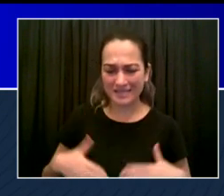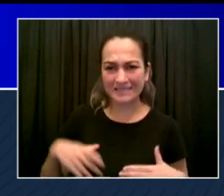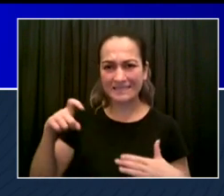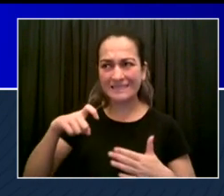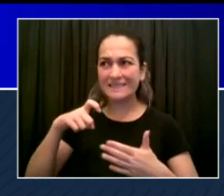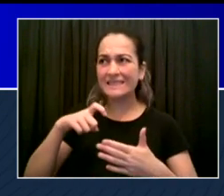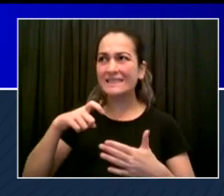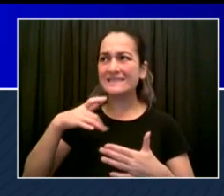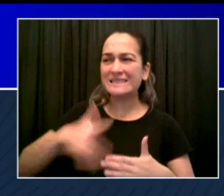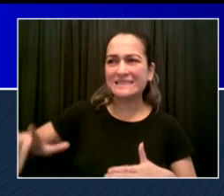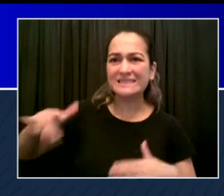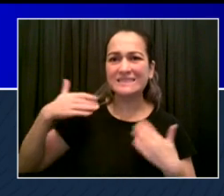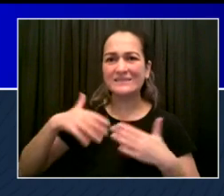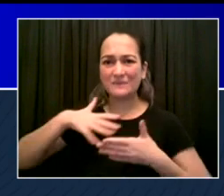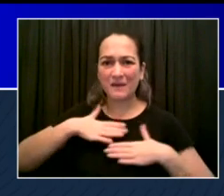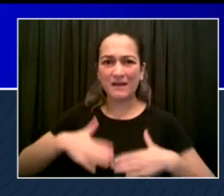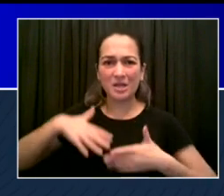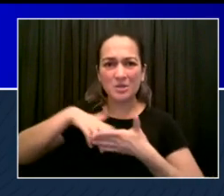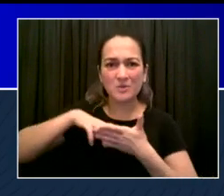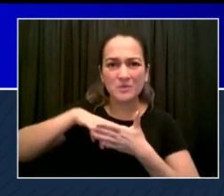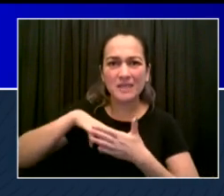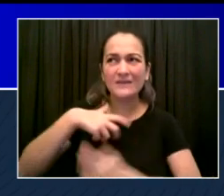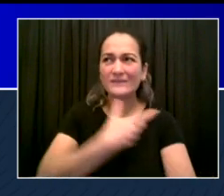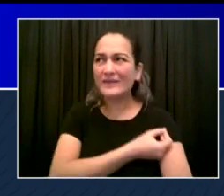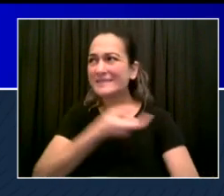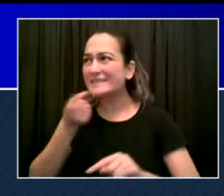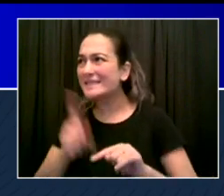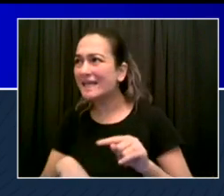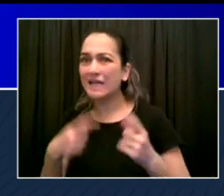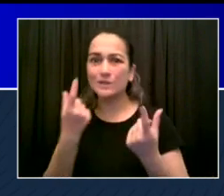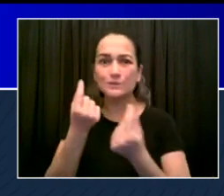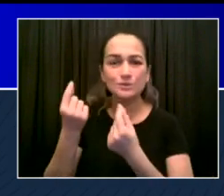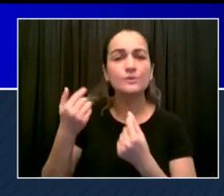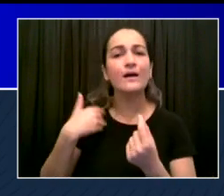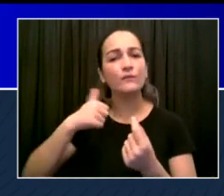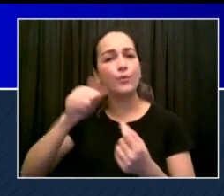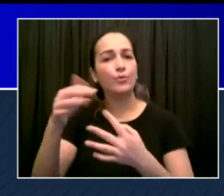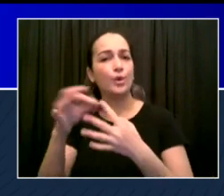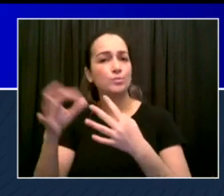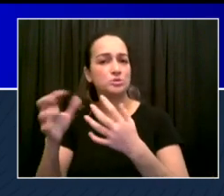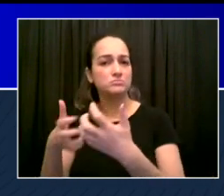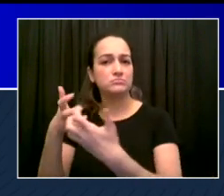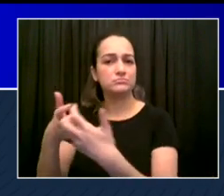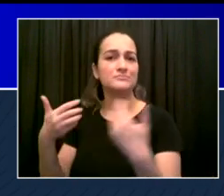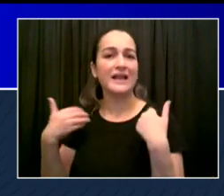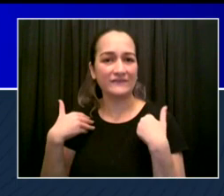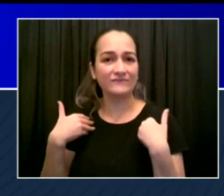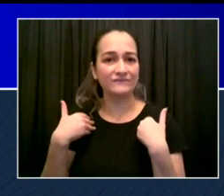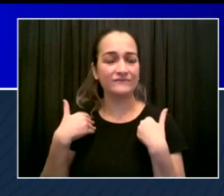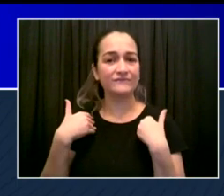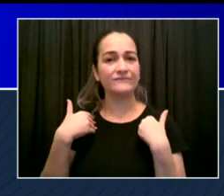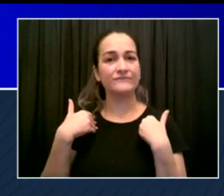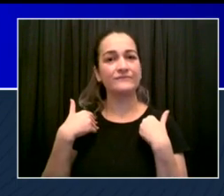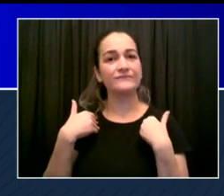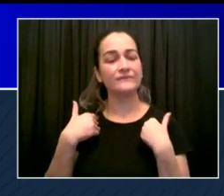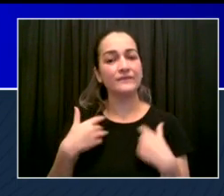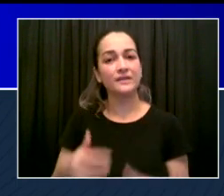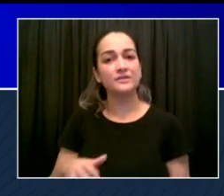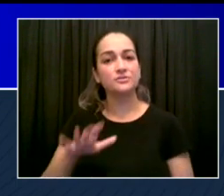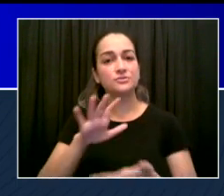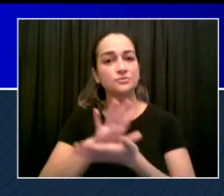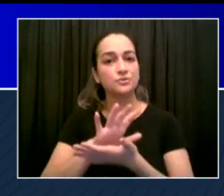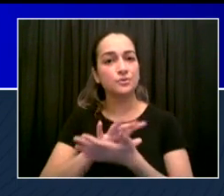ago, in addition to the mandate for adults to be vaccinated, for young people participating in high-risk